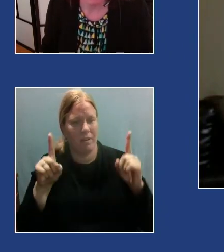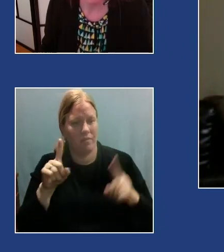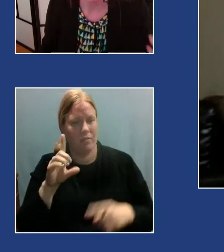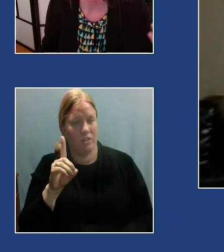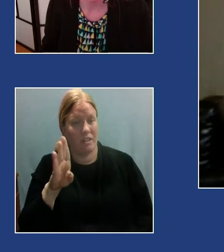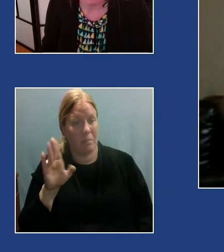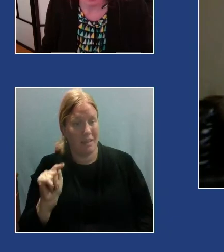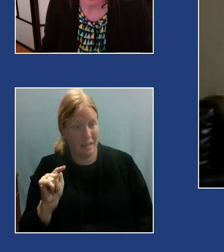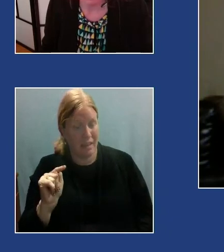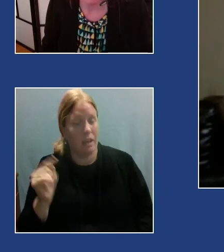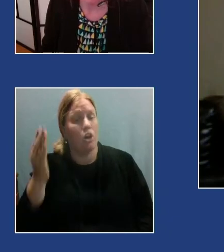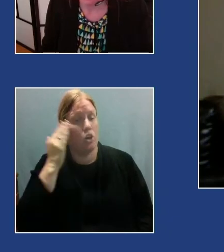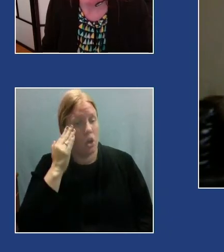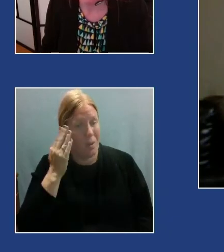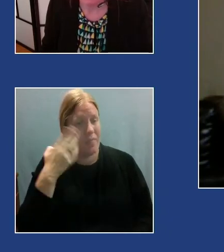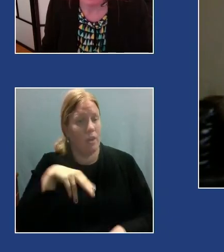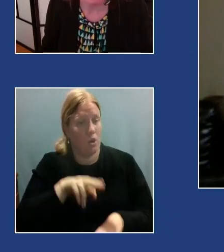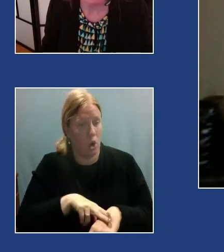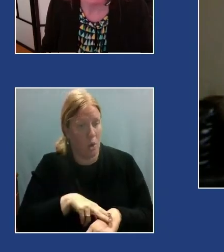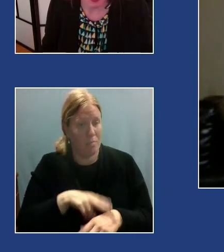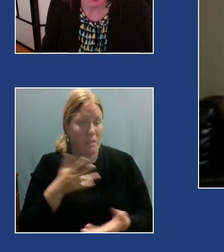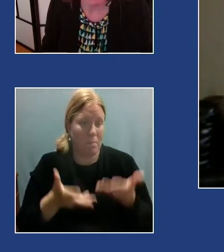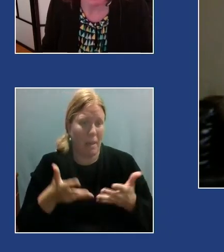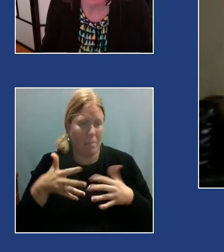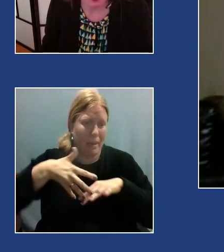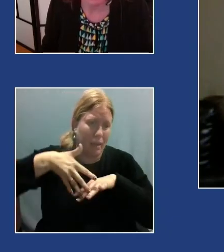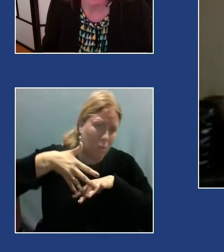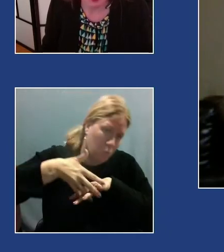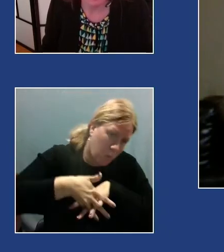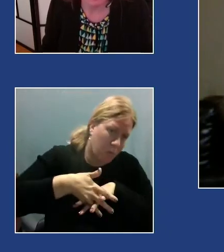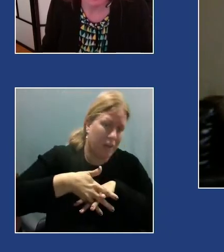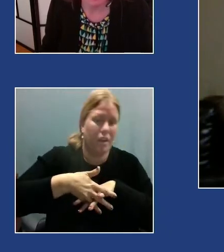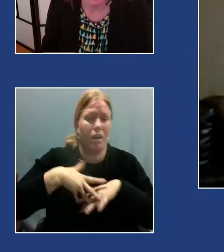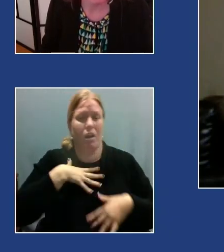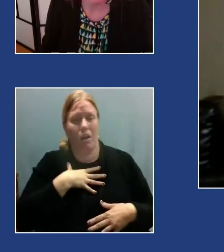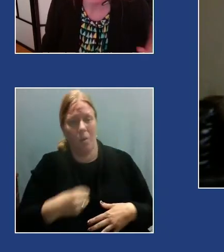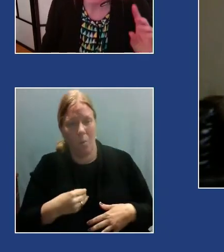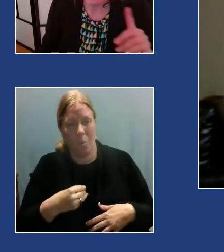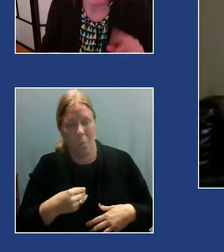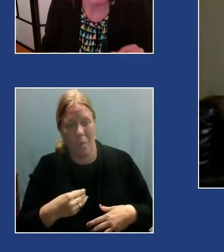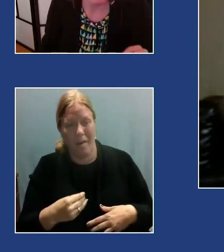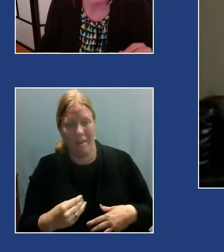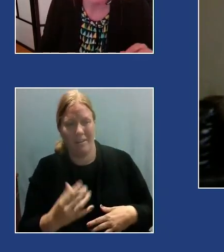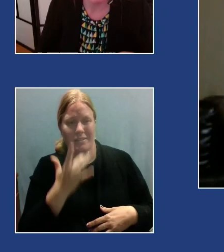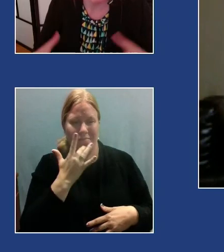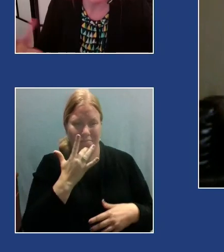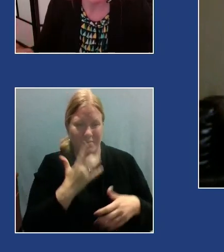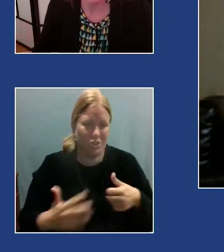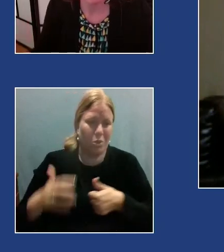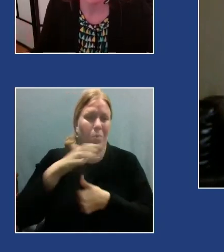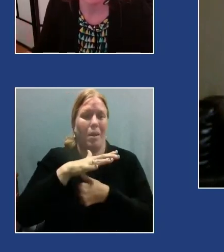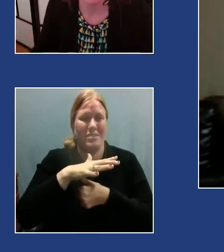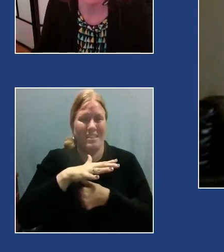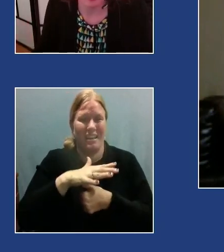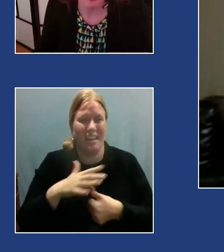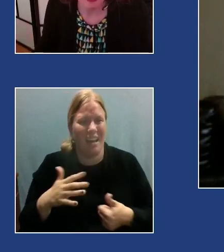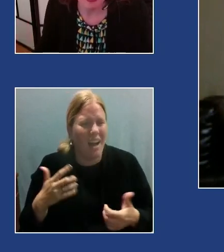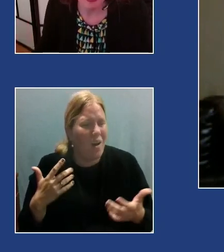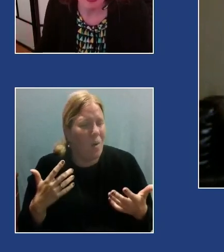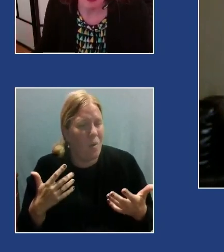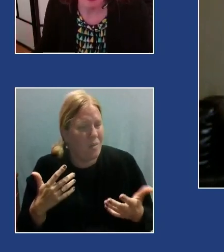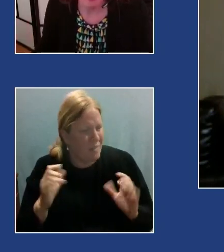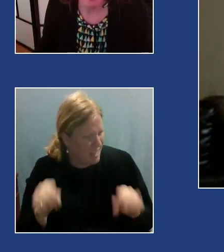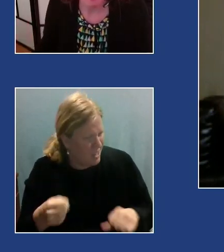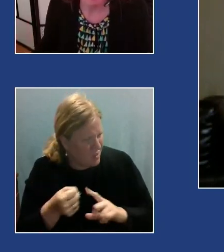knowing that the norms may be rooted or embedded in white supremacy? You were just touching on this. Could you expand that for us a bit?